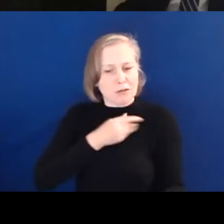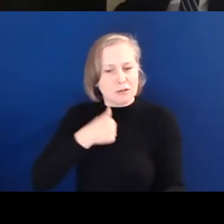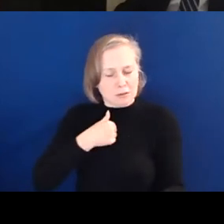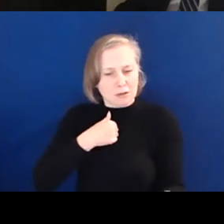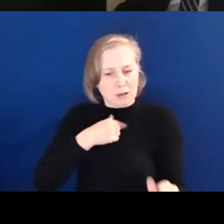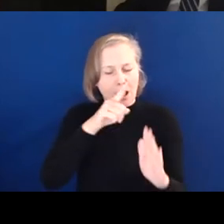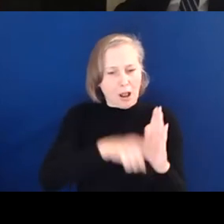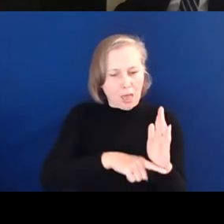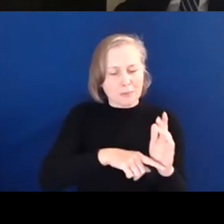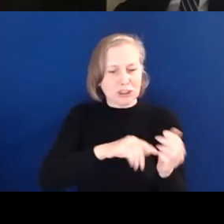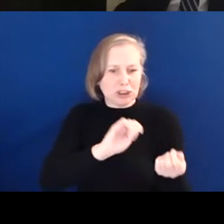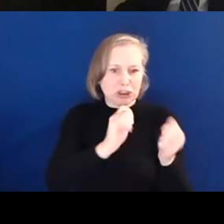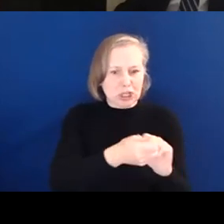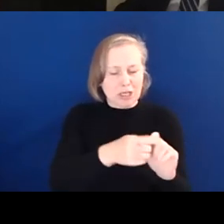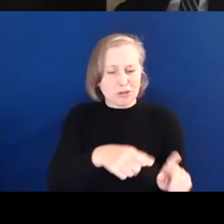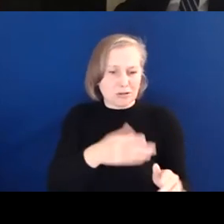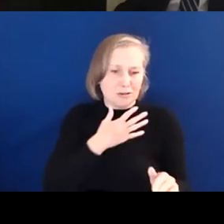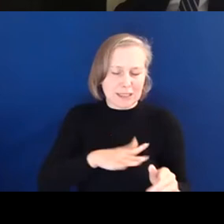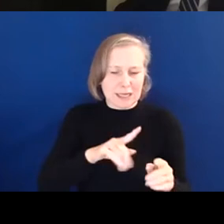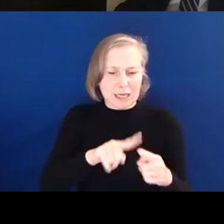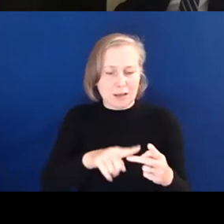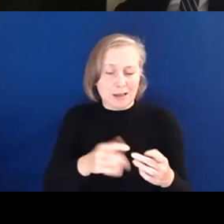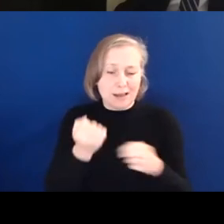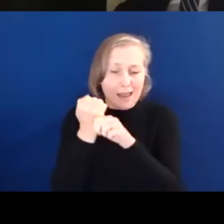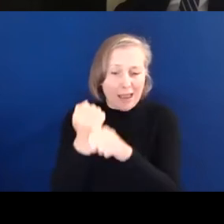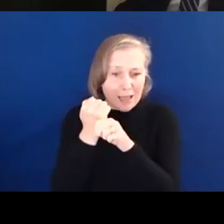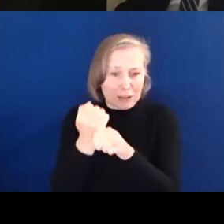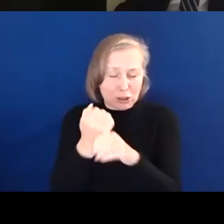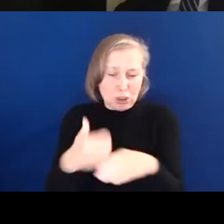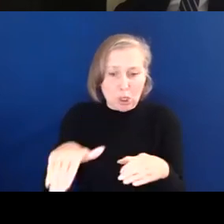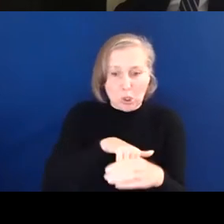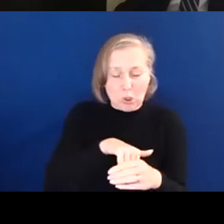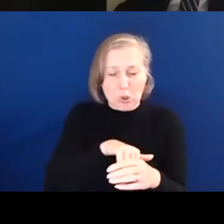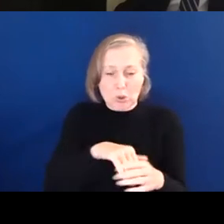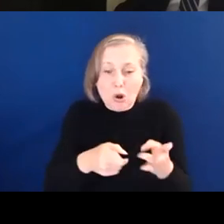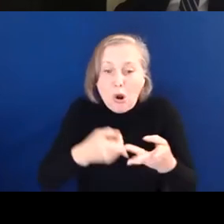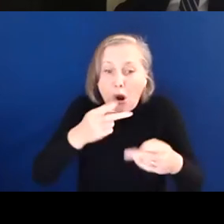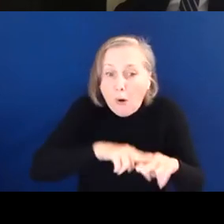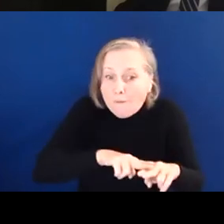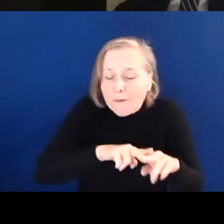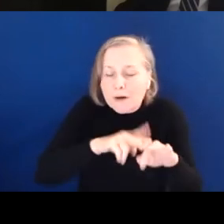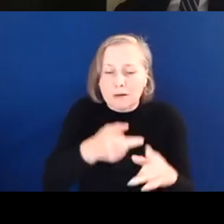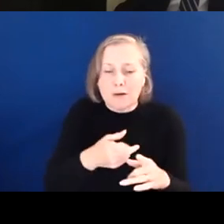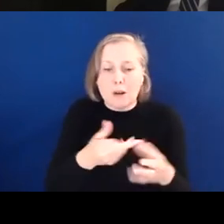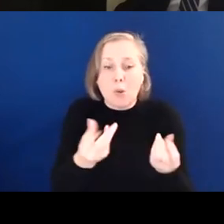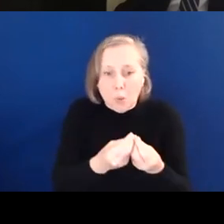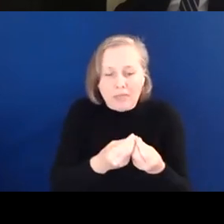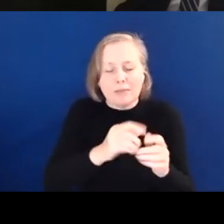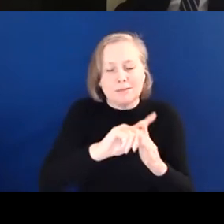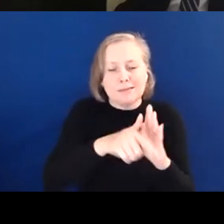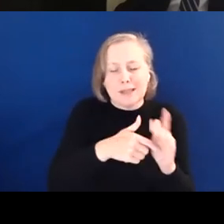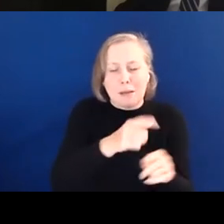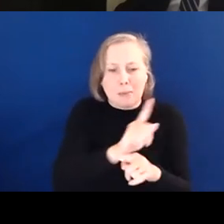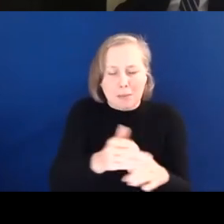change entails climate action that is inclusive of and accountable to disabled people at all stages.